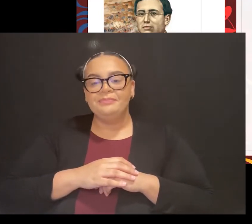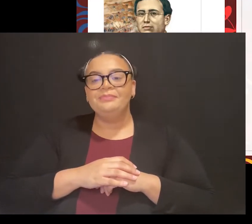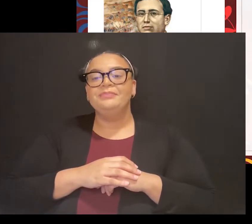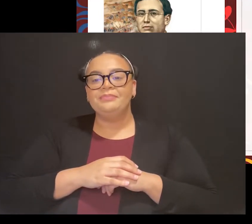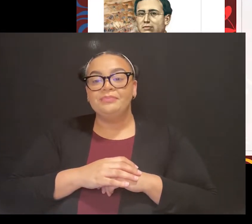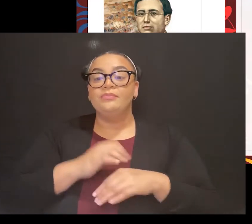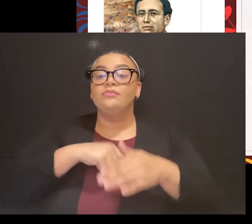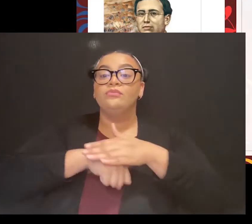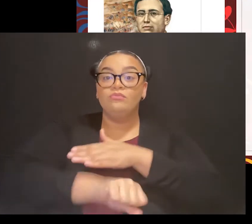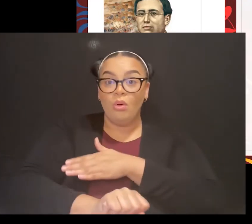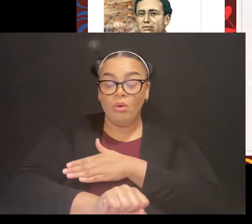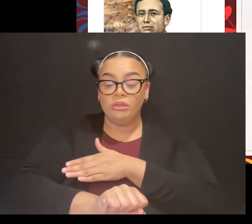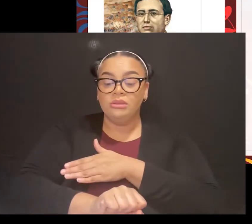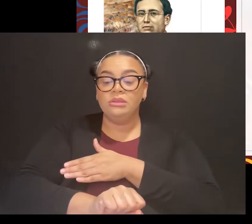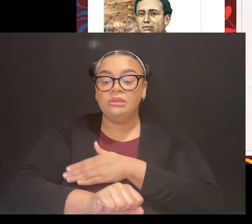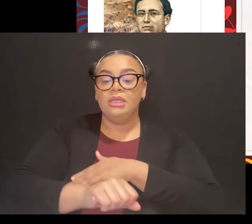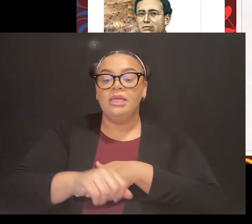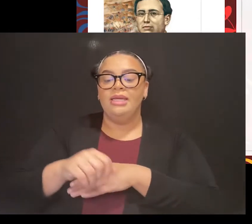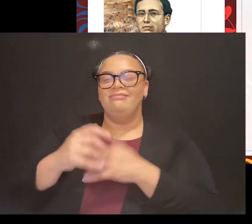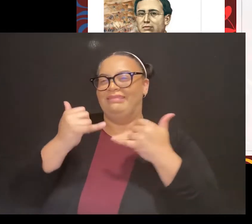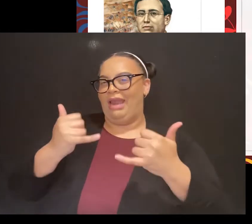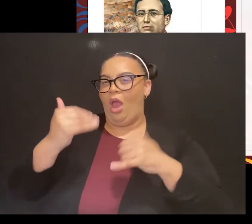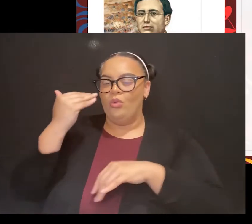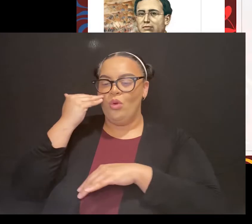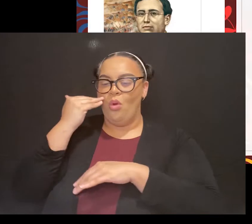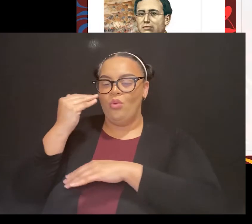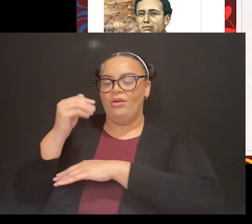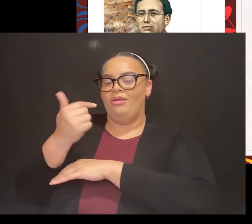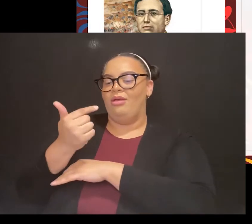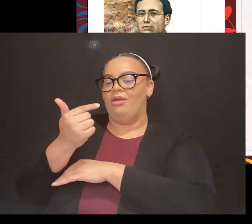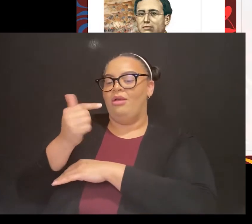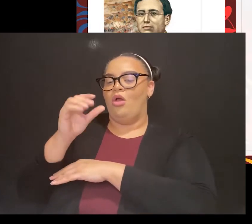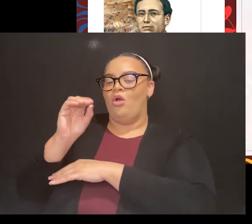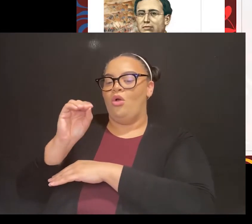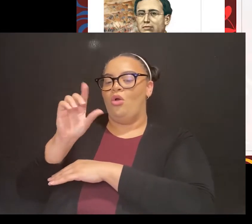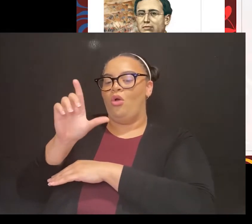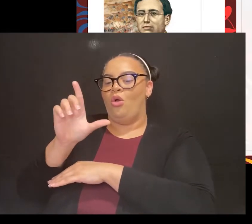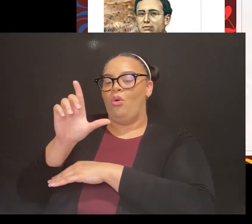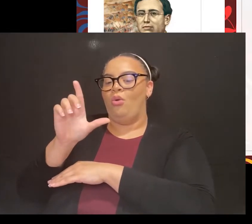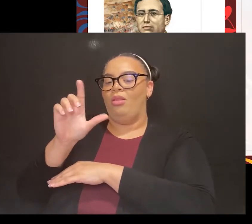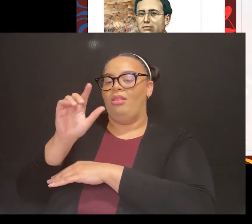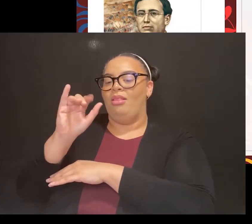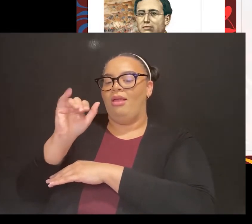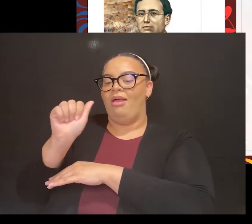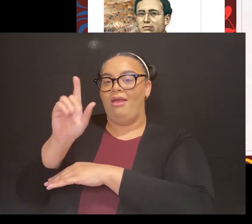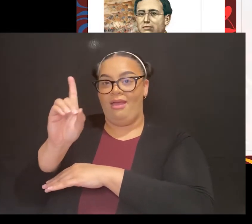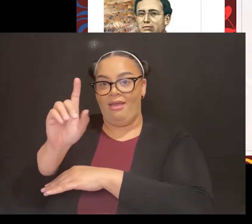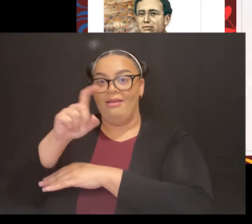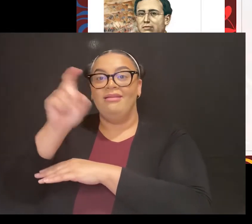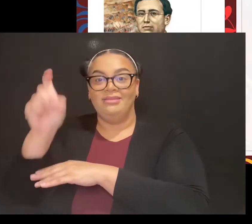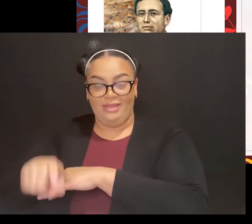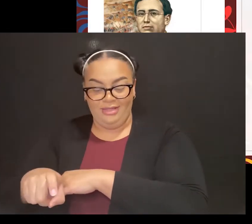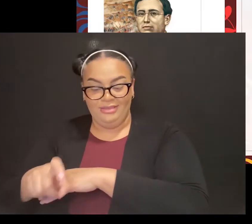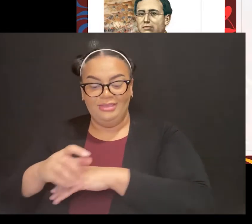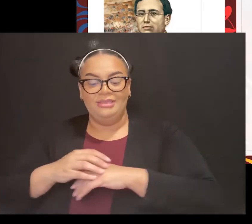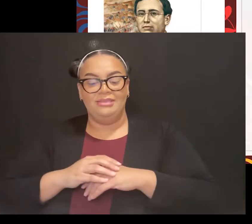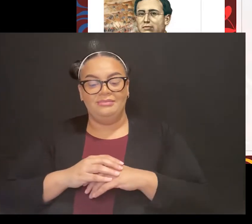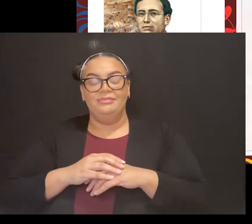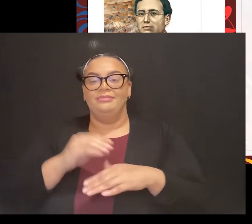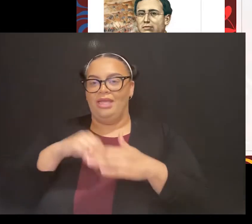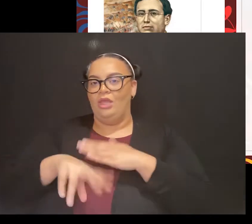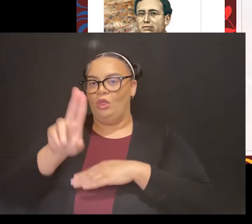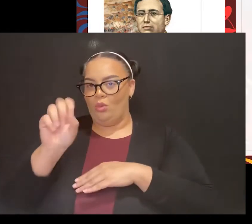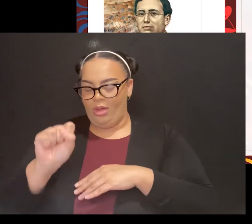Santo, and it's now known as Goliad, Texas in the United States. So he was born in